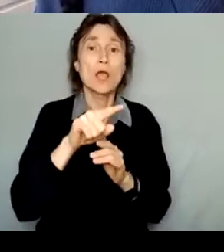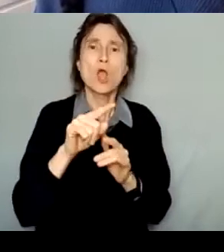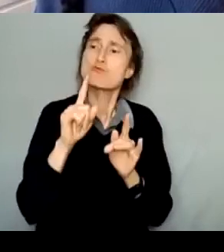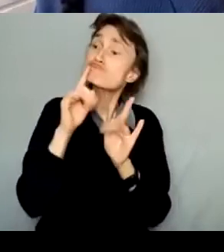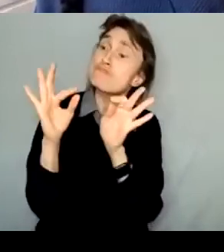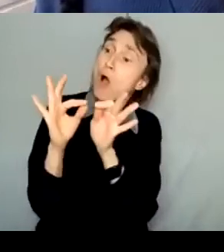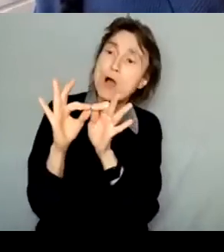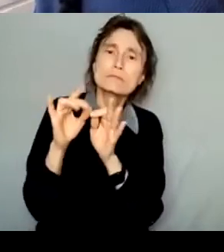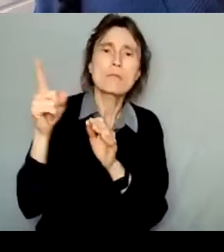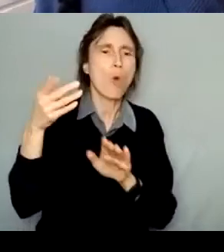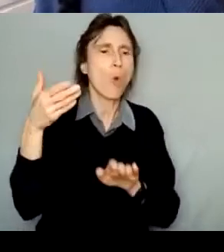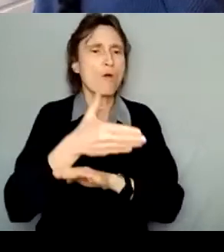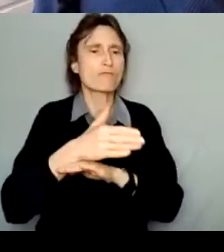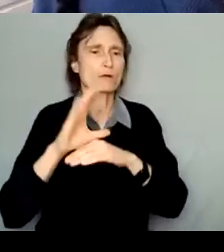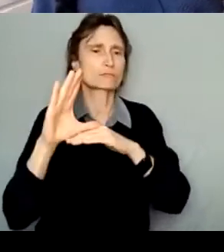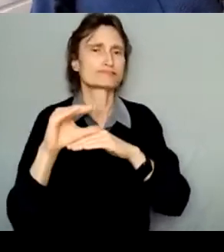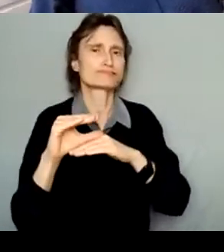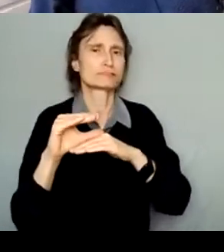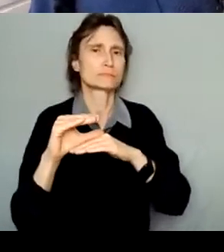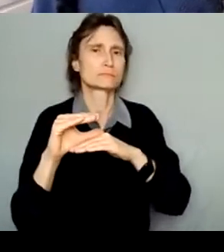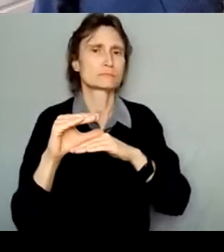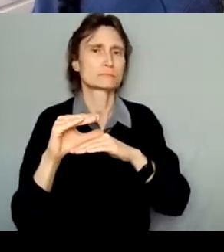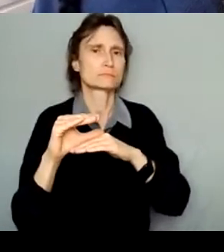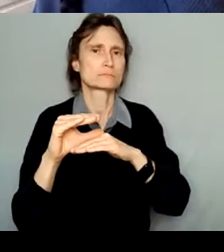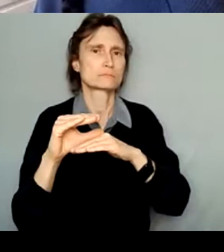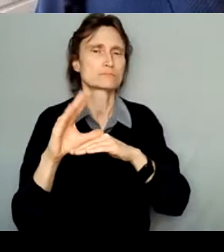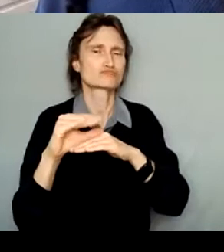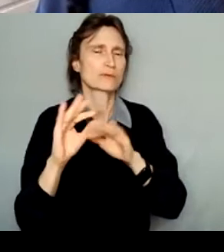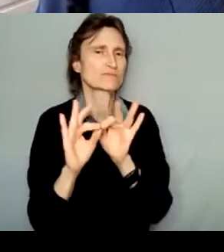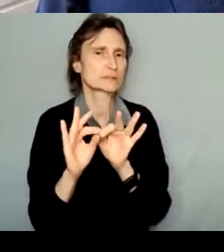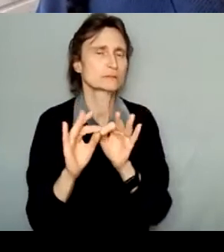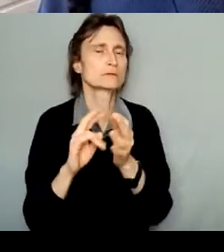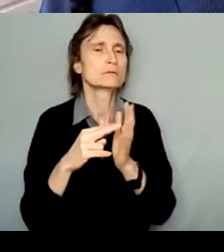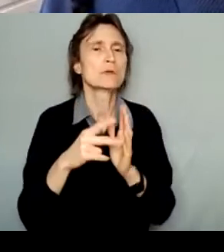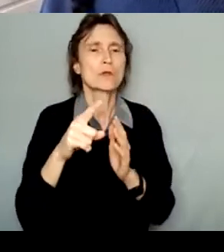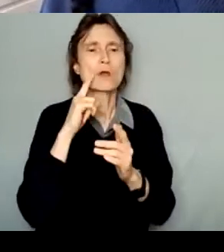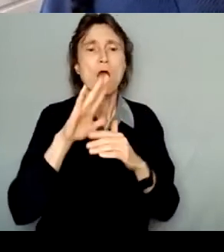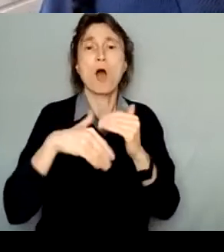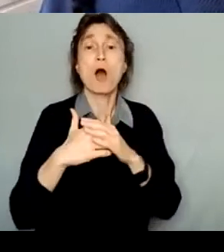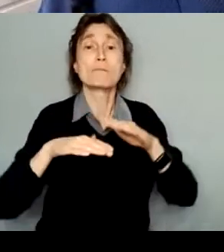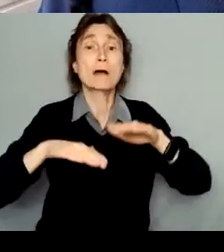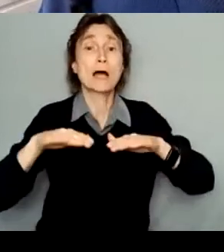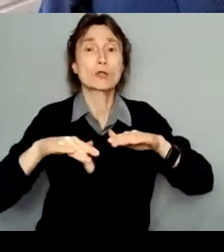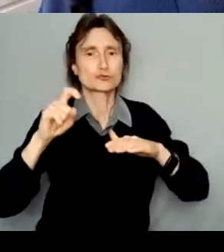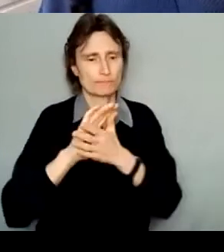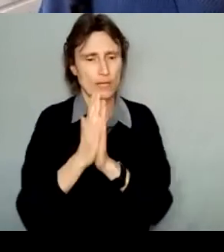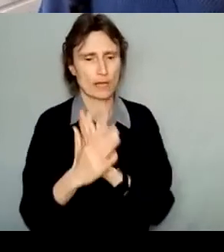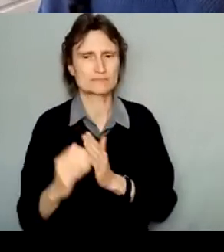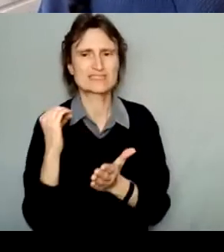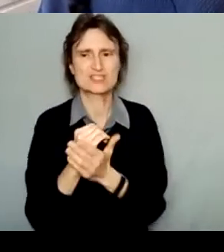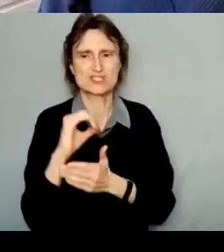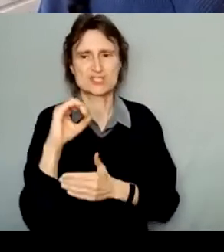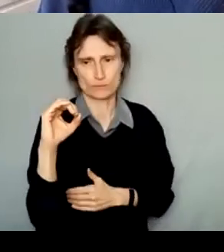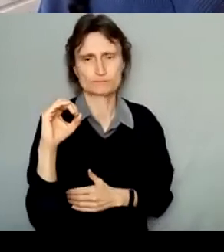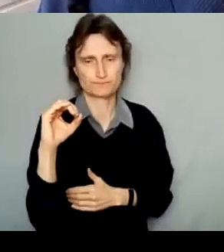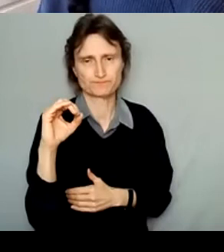Your budget should balance to zero so that it's very clear how all the project expenses are being covered. As you enter in dollar